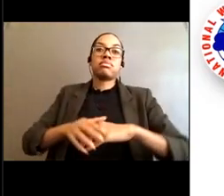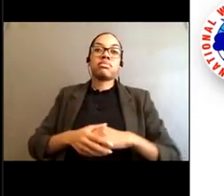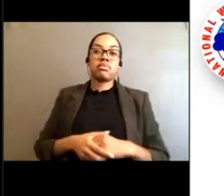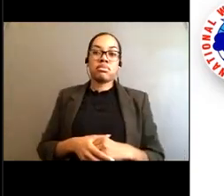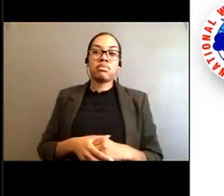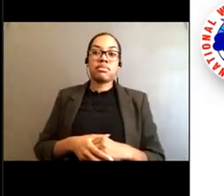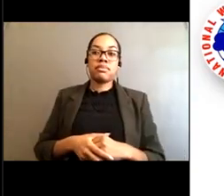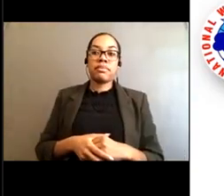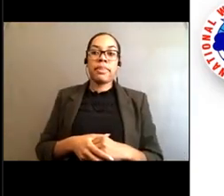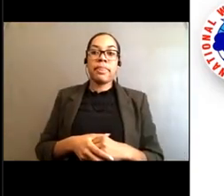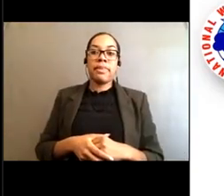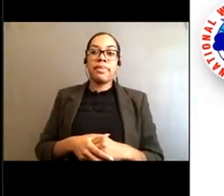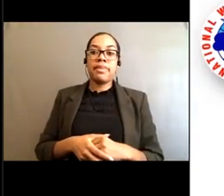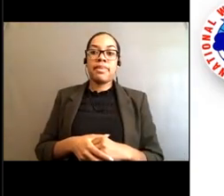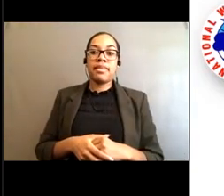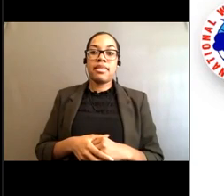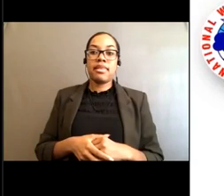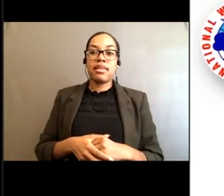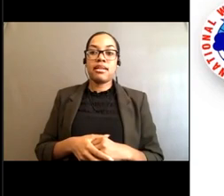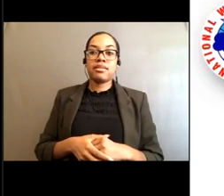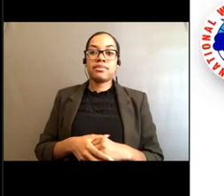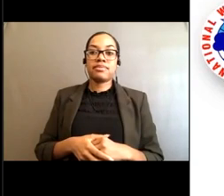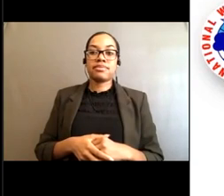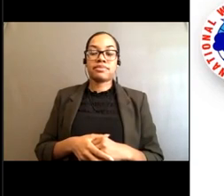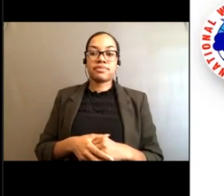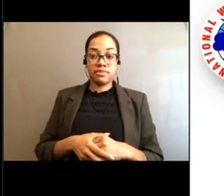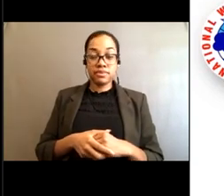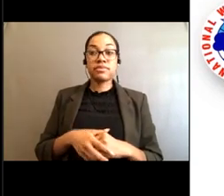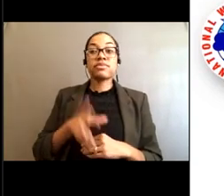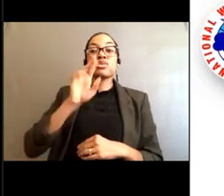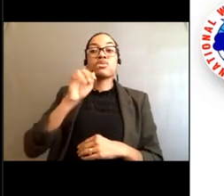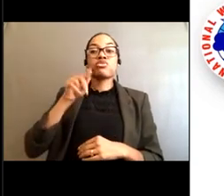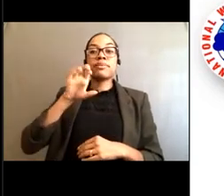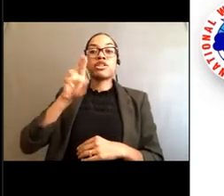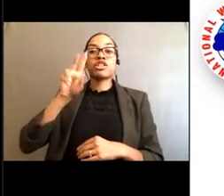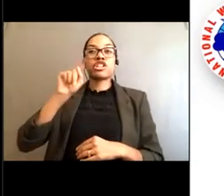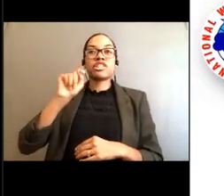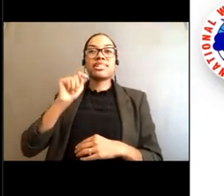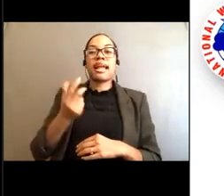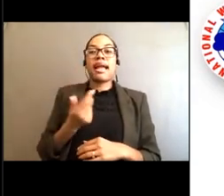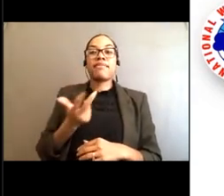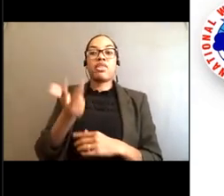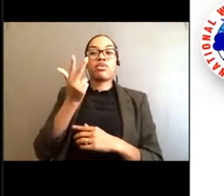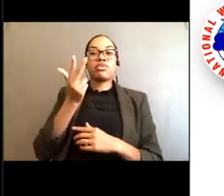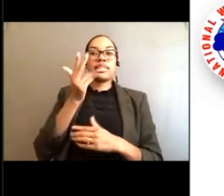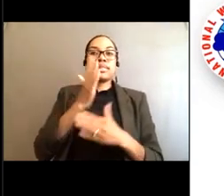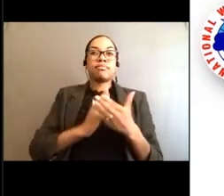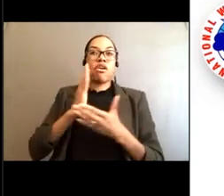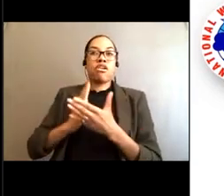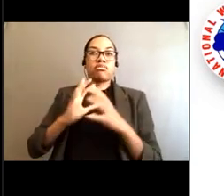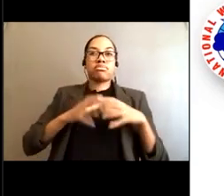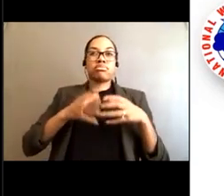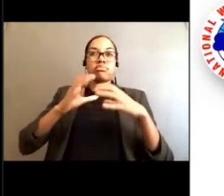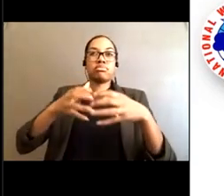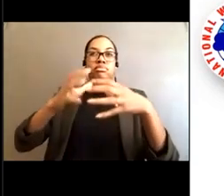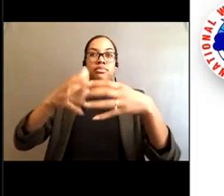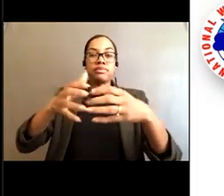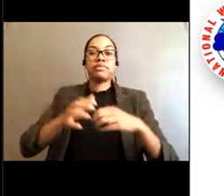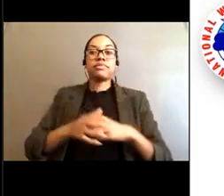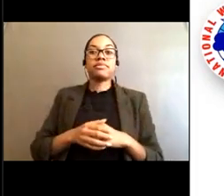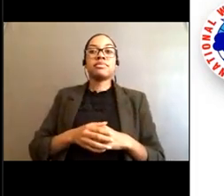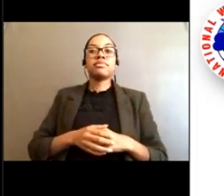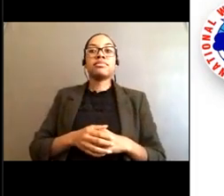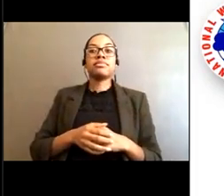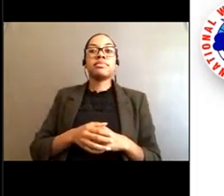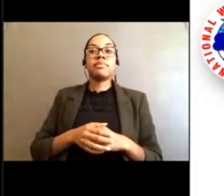So, the rip current structure is basically three components. There are feeders, which are right next to the shoreline. Sometimes there